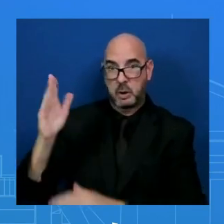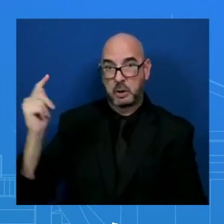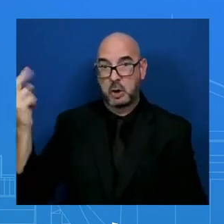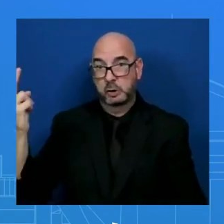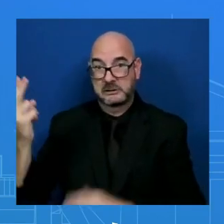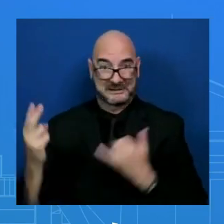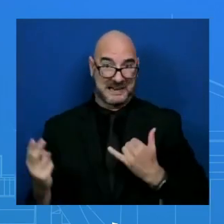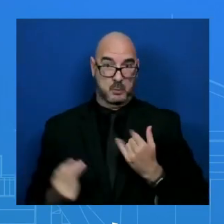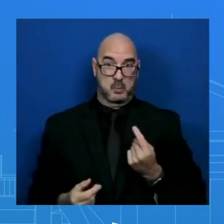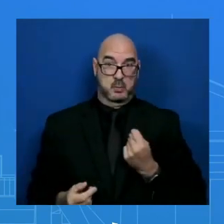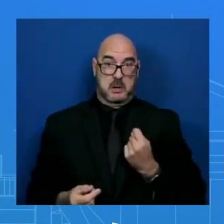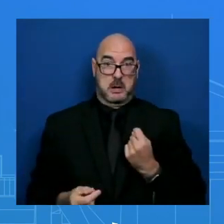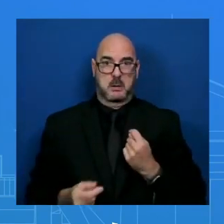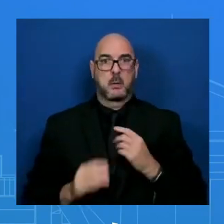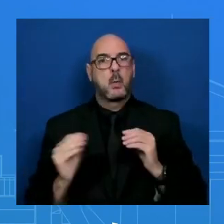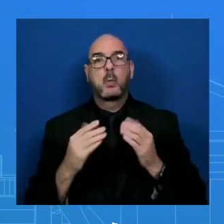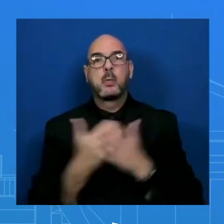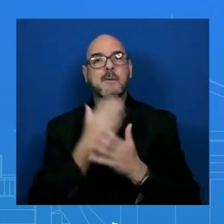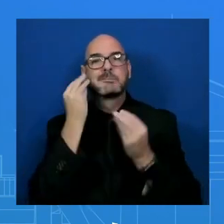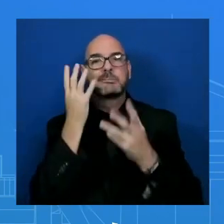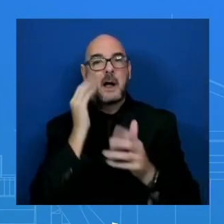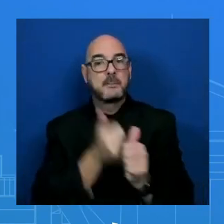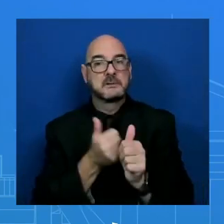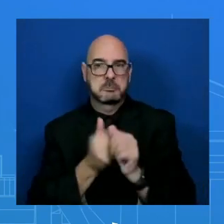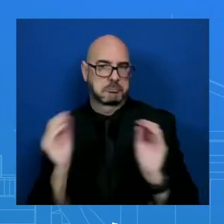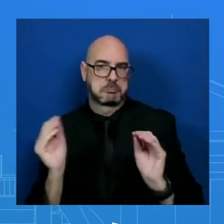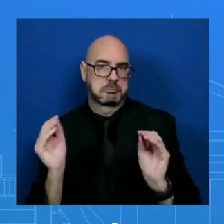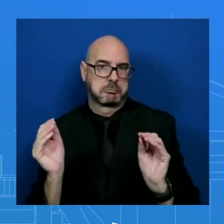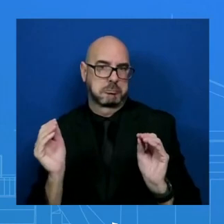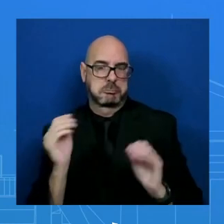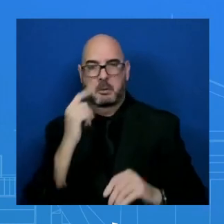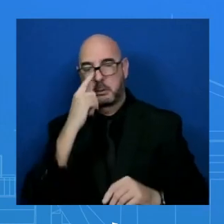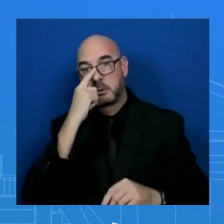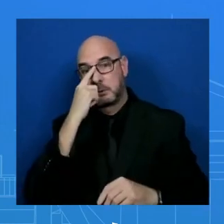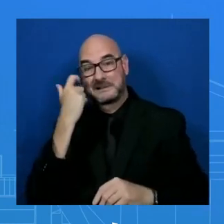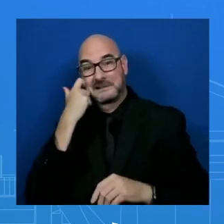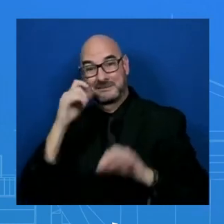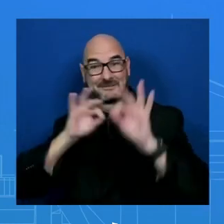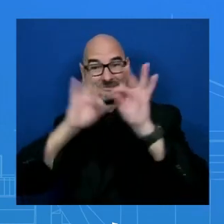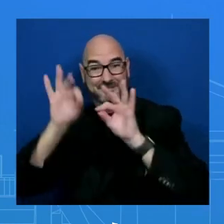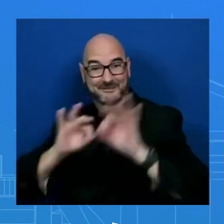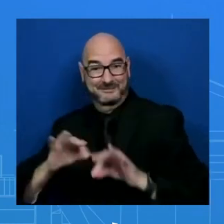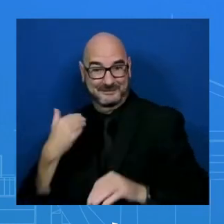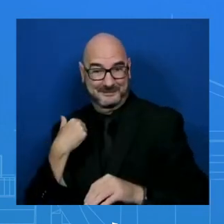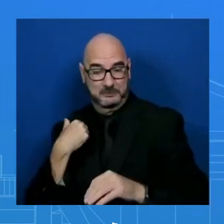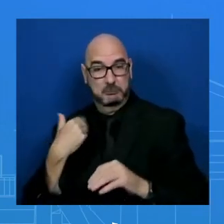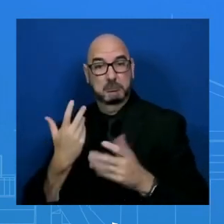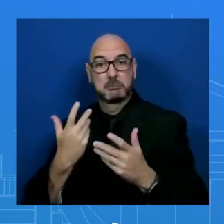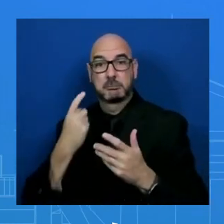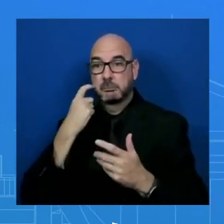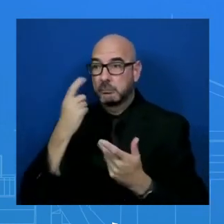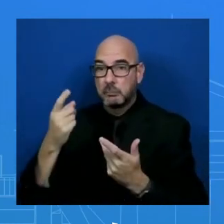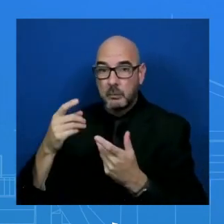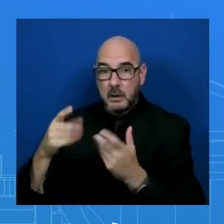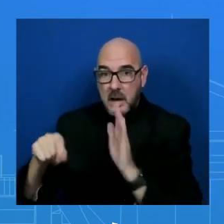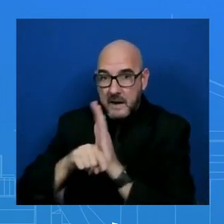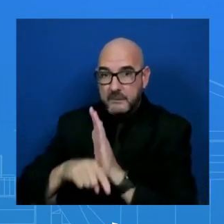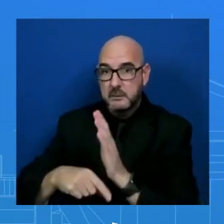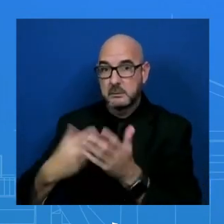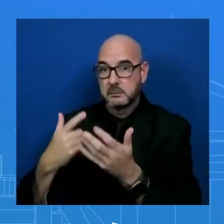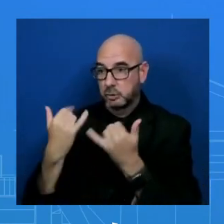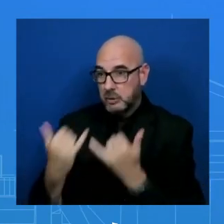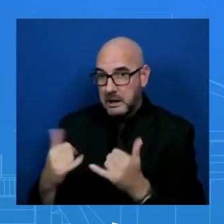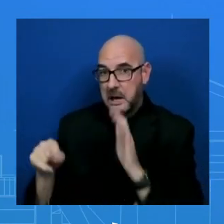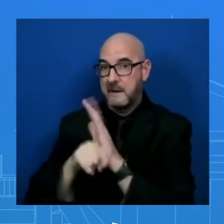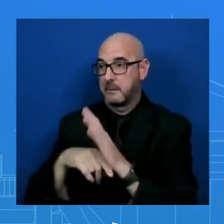further to share. We just shared with you that he tested – yes, tested clearly last night. And today that is up